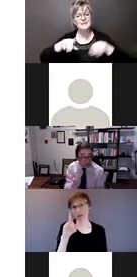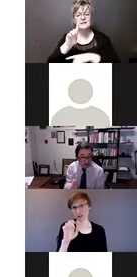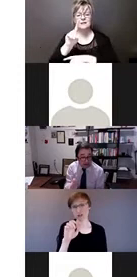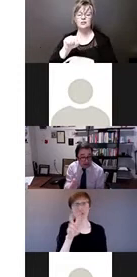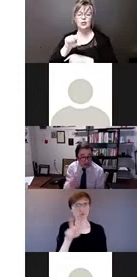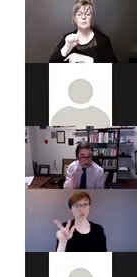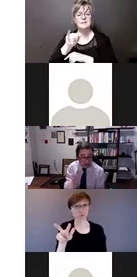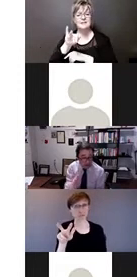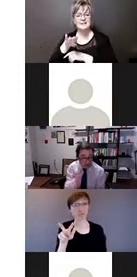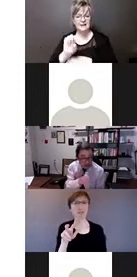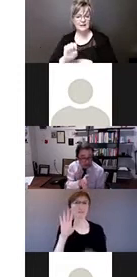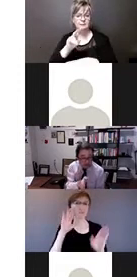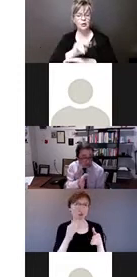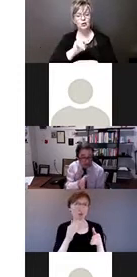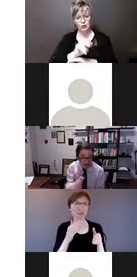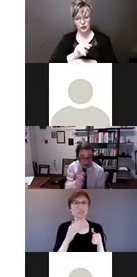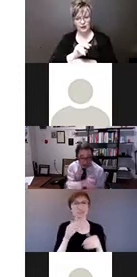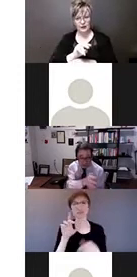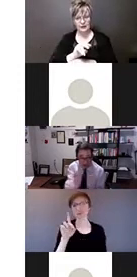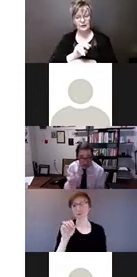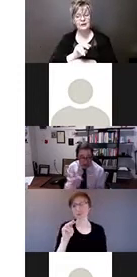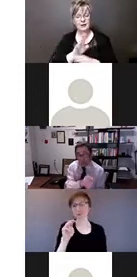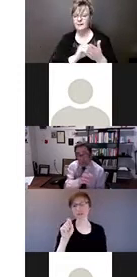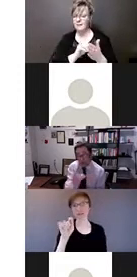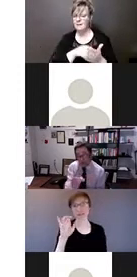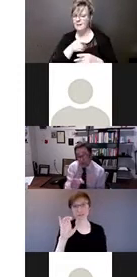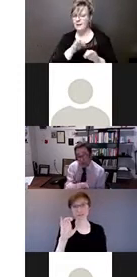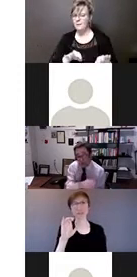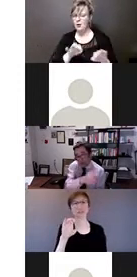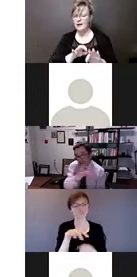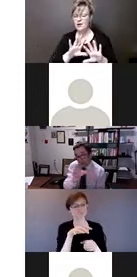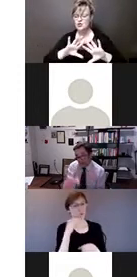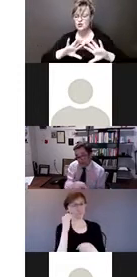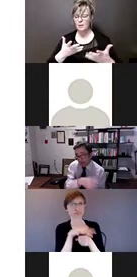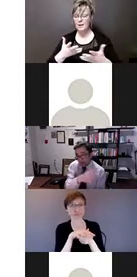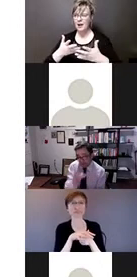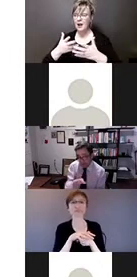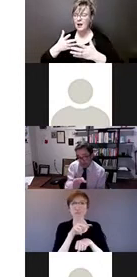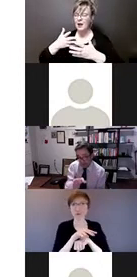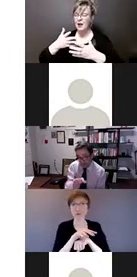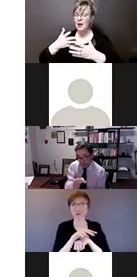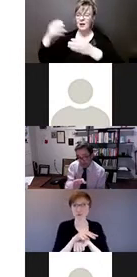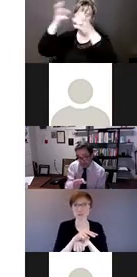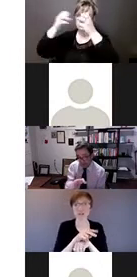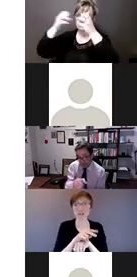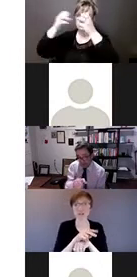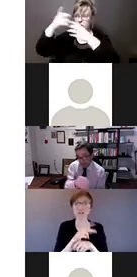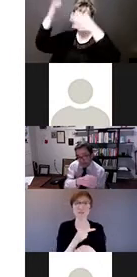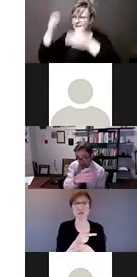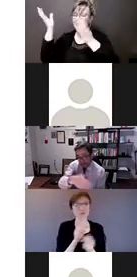was talking about. You know, the Commission is trying to figure a way for its role as a monitoring mechanism